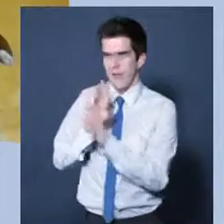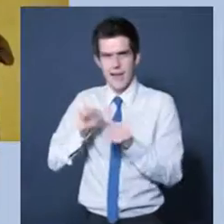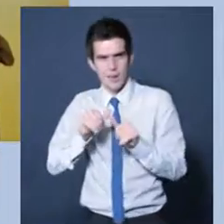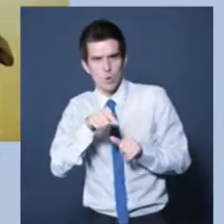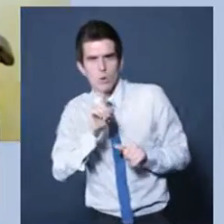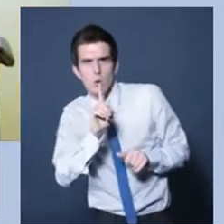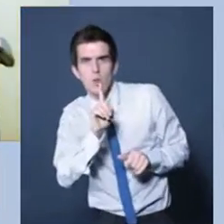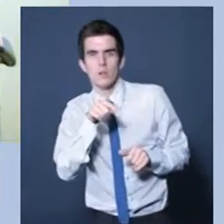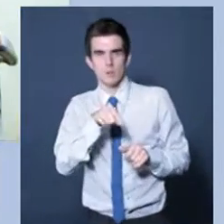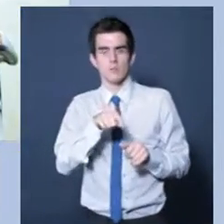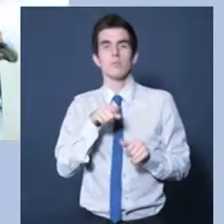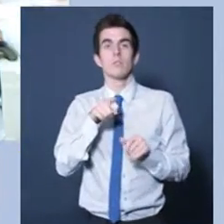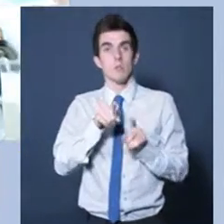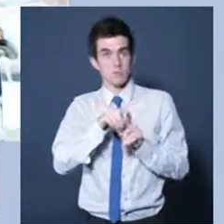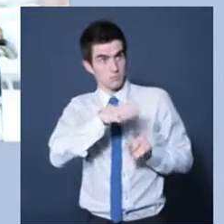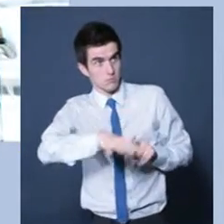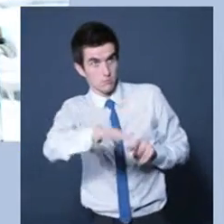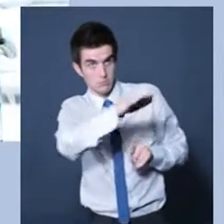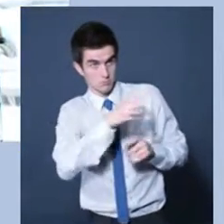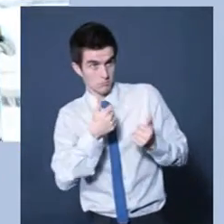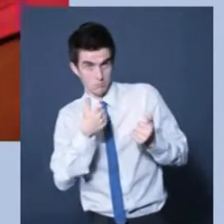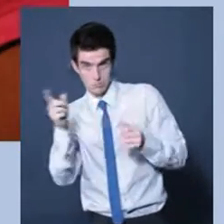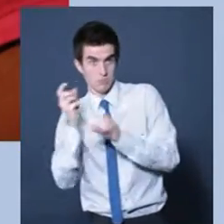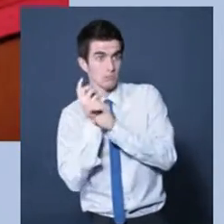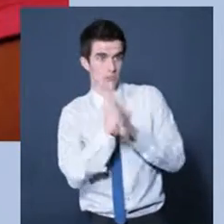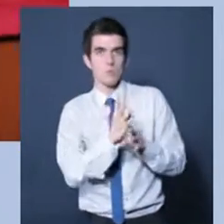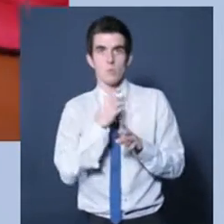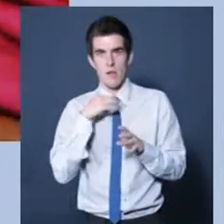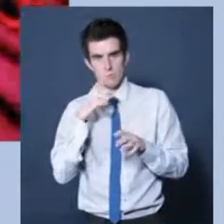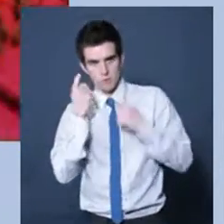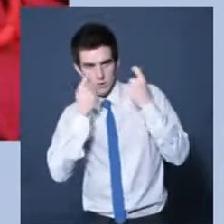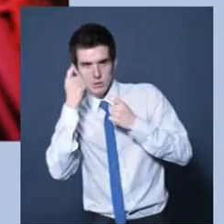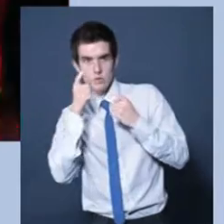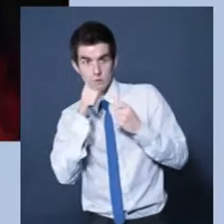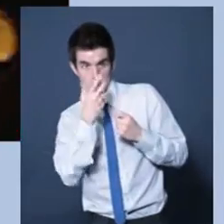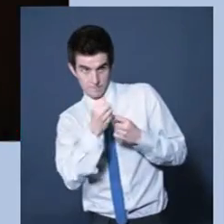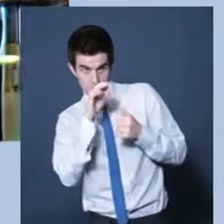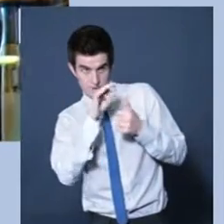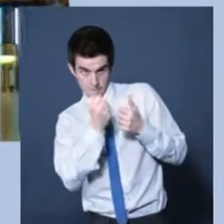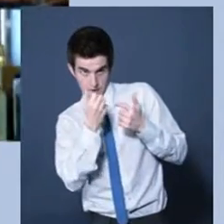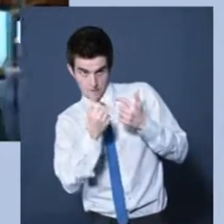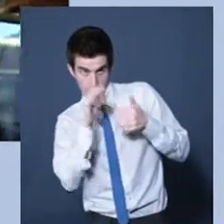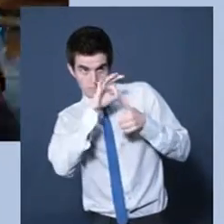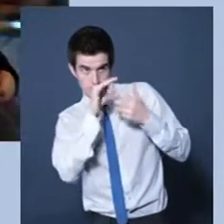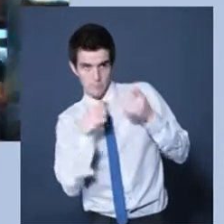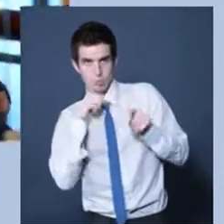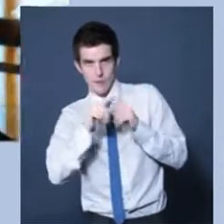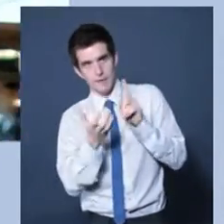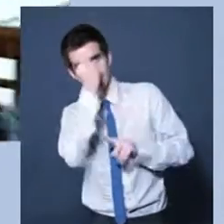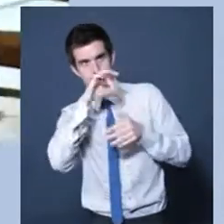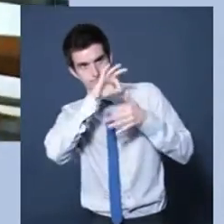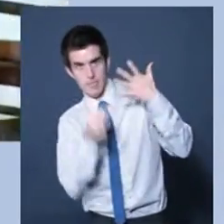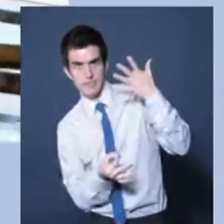And what it's saying is that everybody who would use that product, use that building, the environment or the space, should be able to do so.